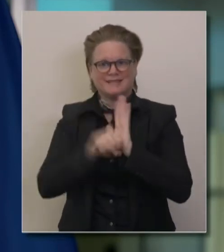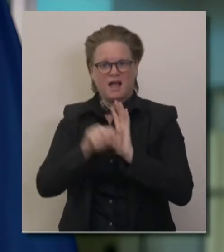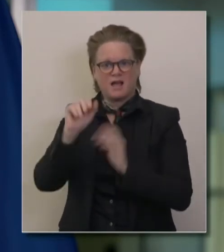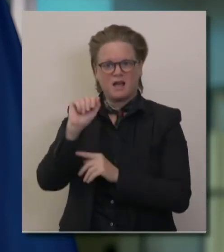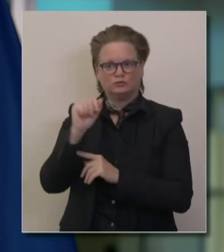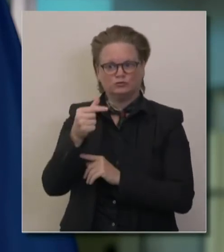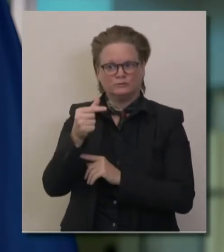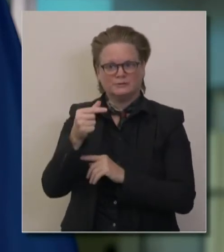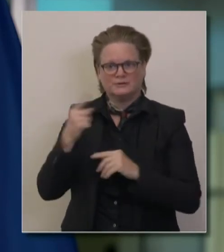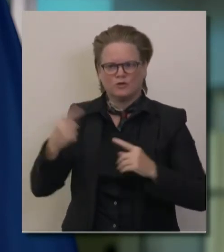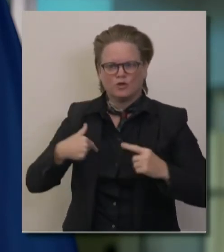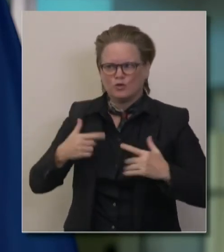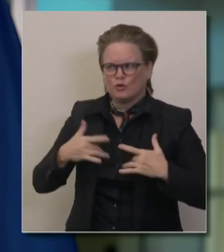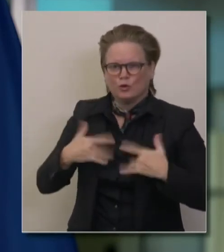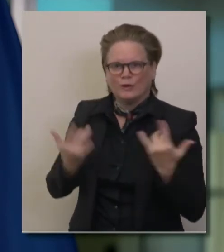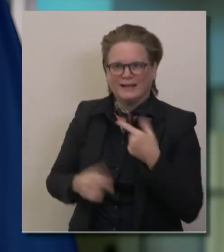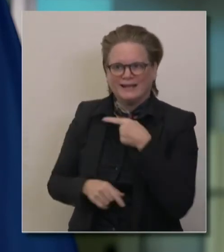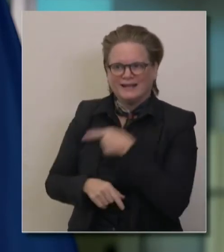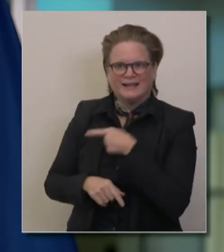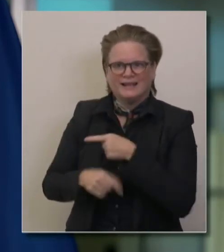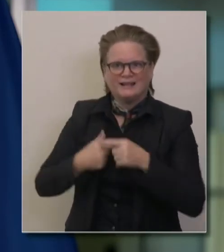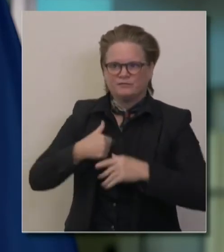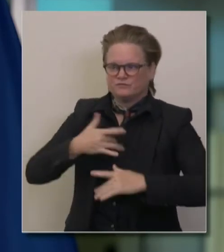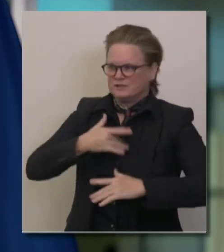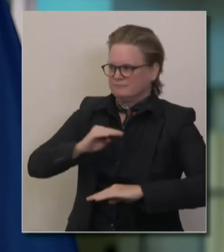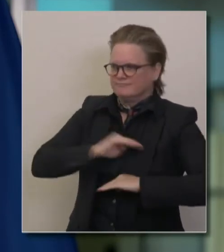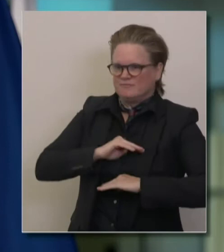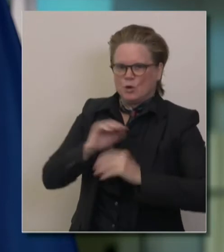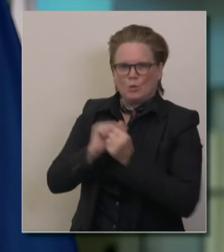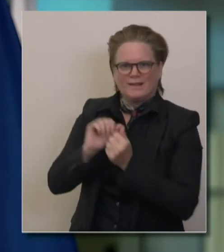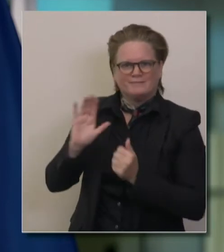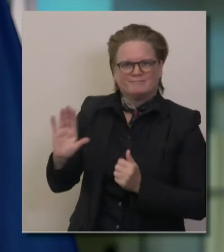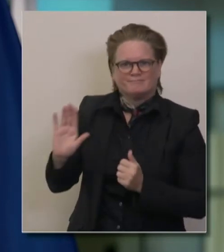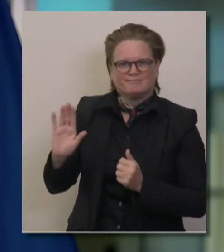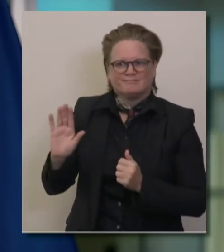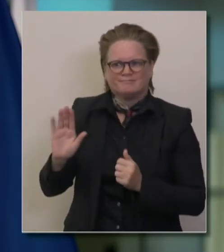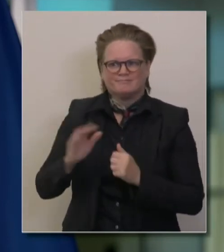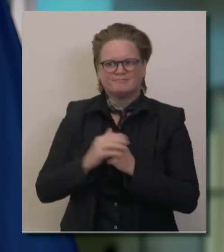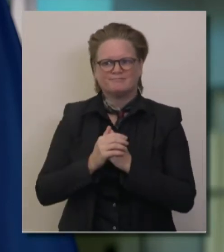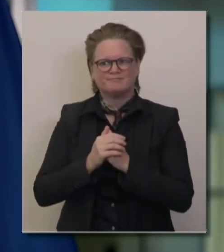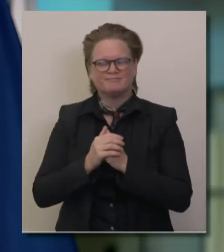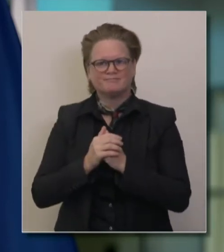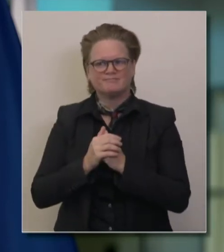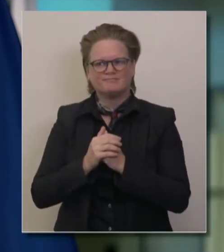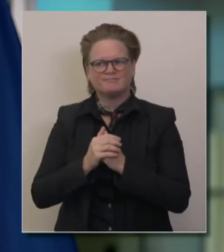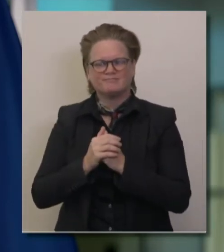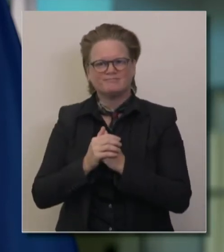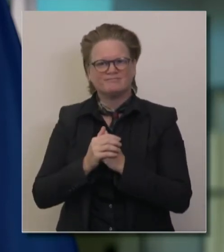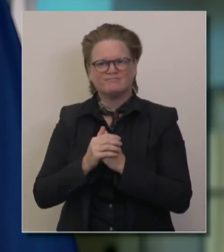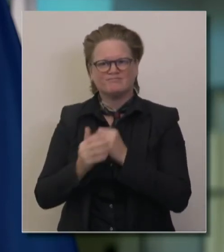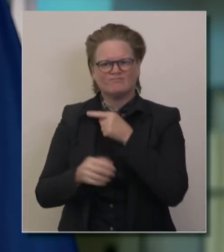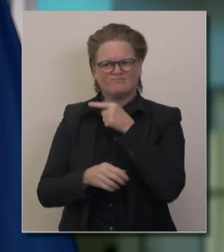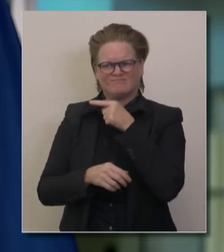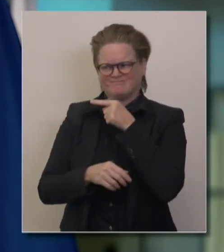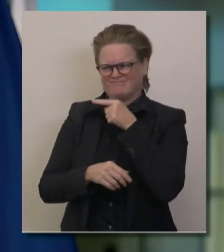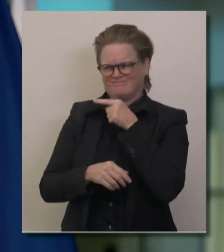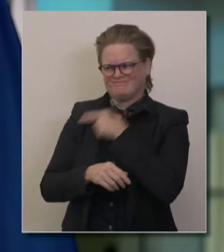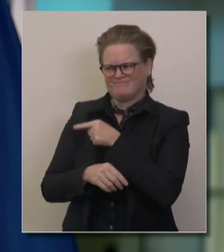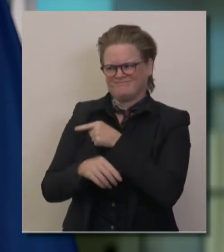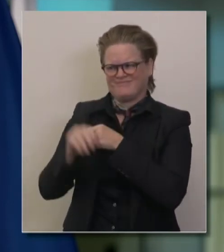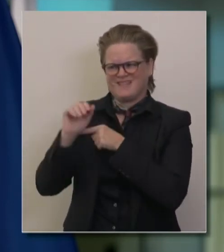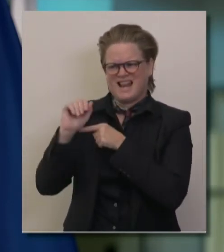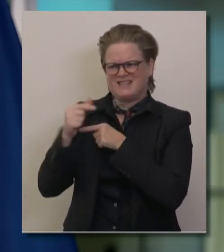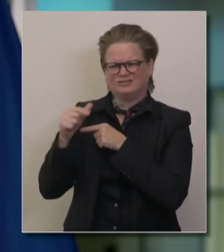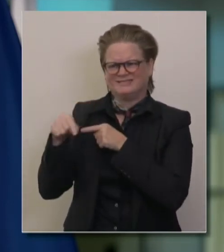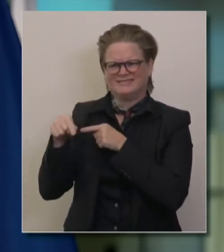more pleased, uh, not just for the attorney general, but for this state and for our healthcare, uh,